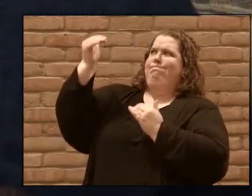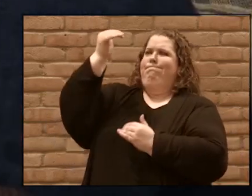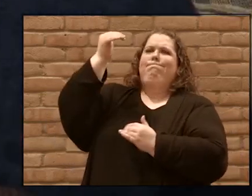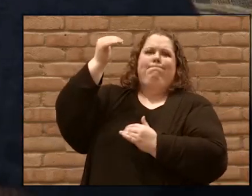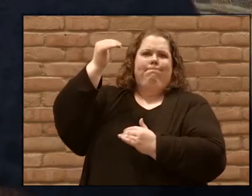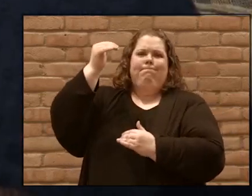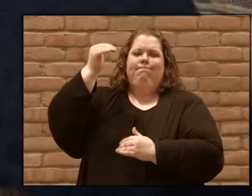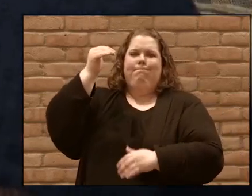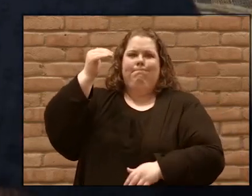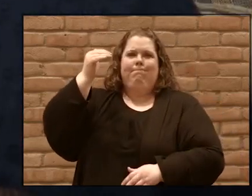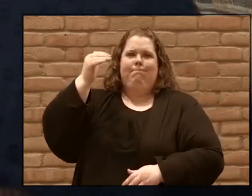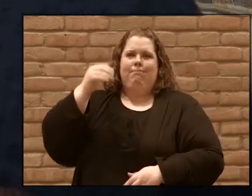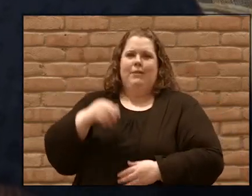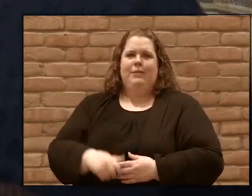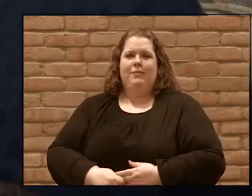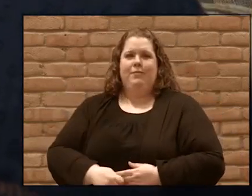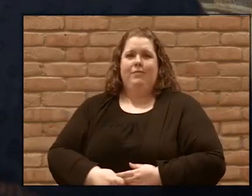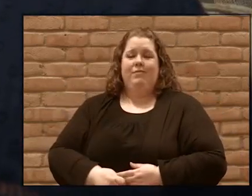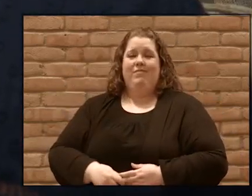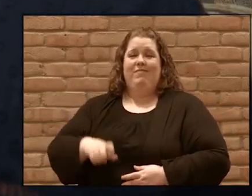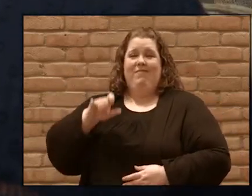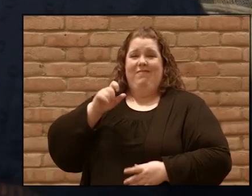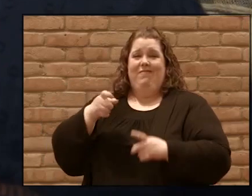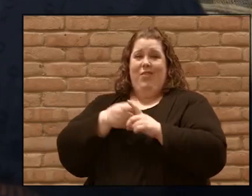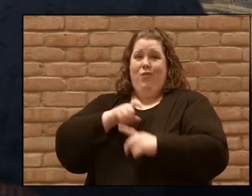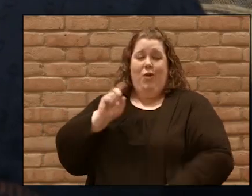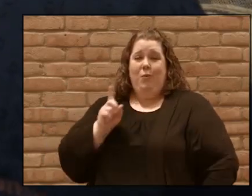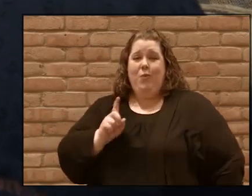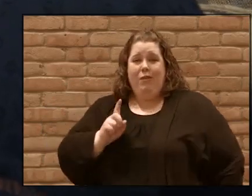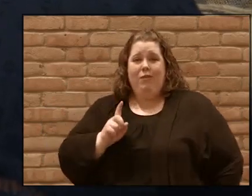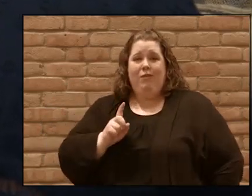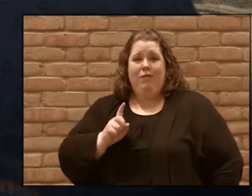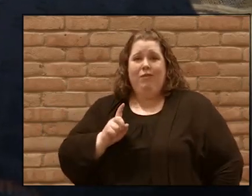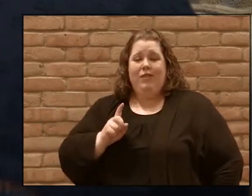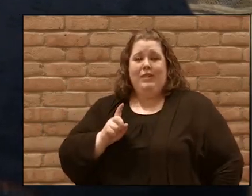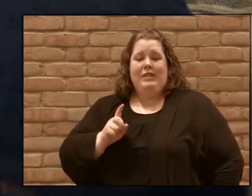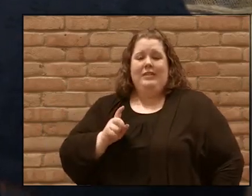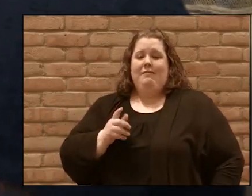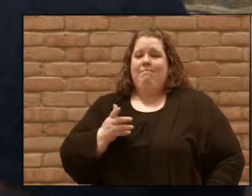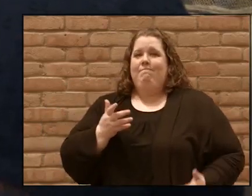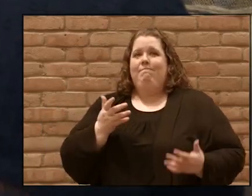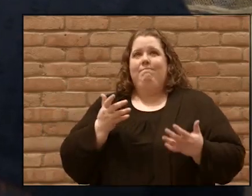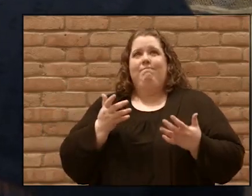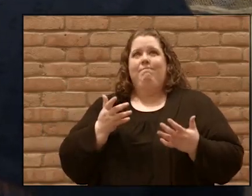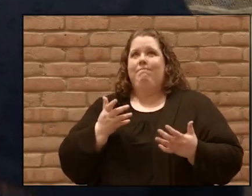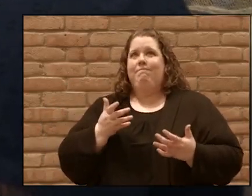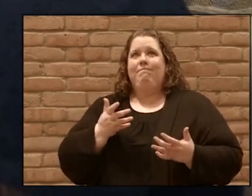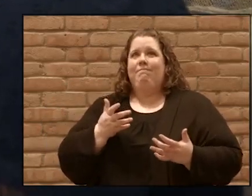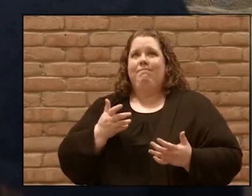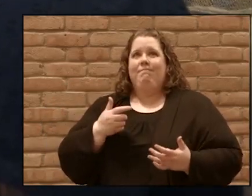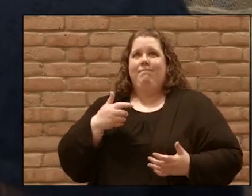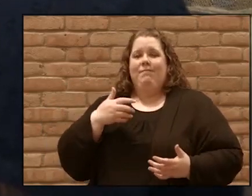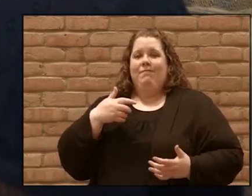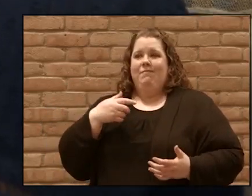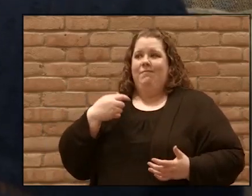lot of that generosity comes from just being so incredibly grateful